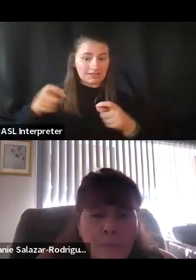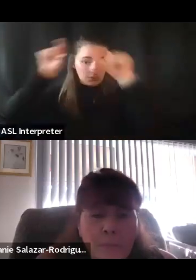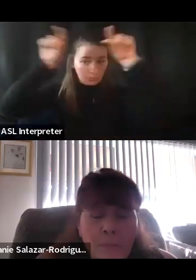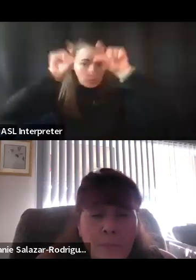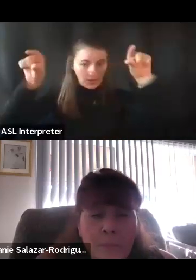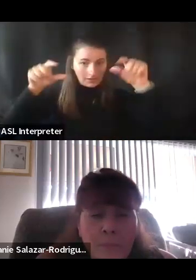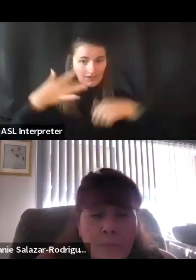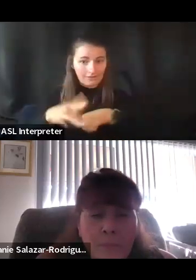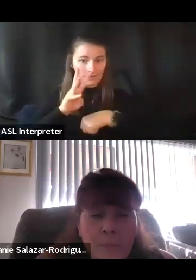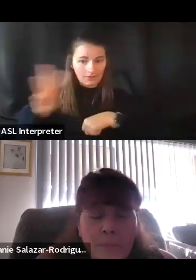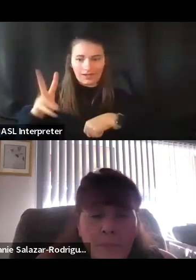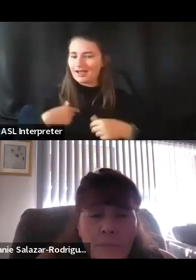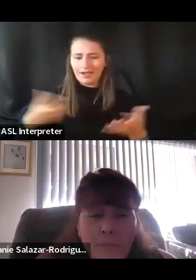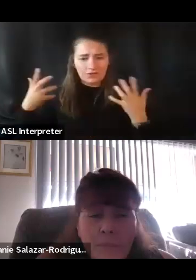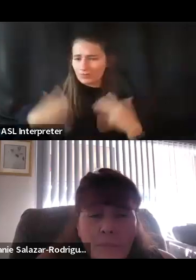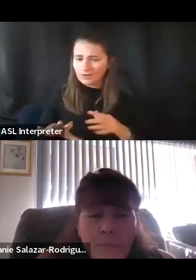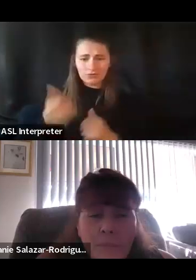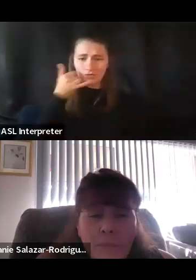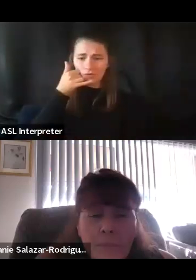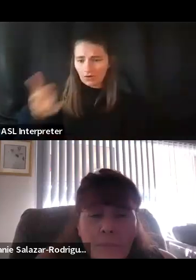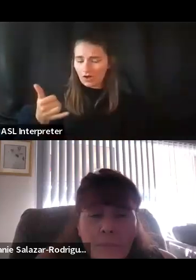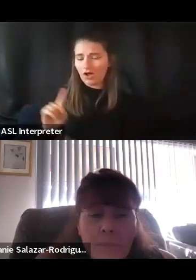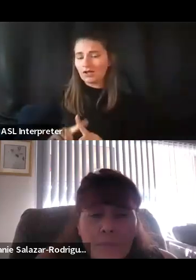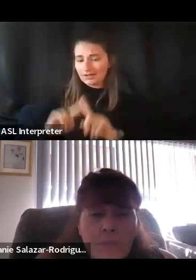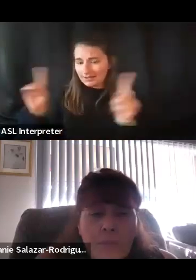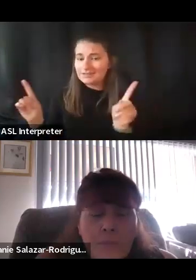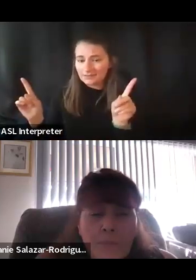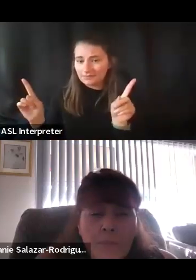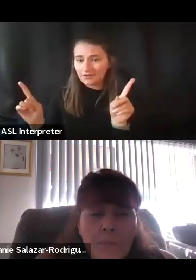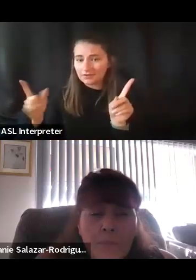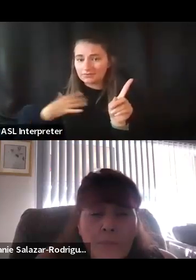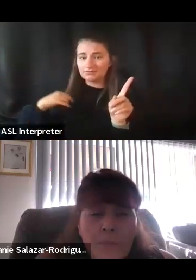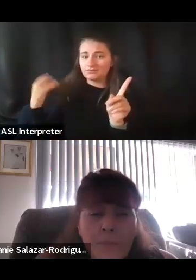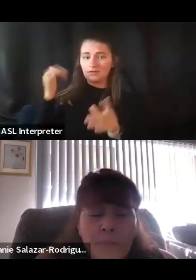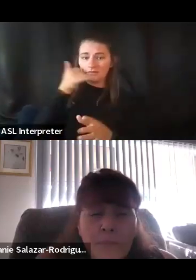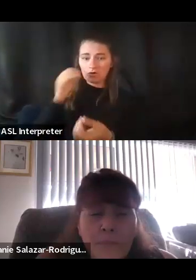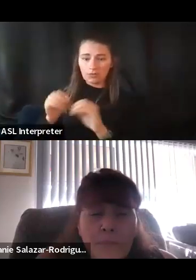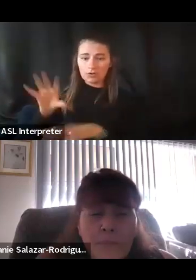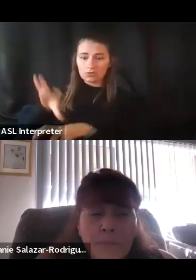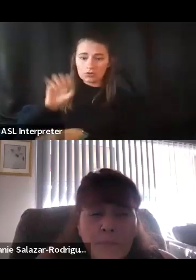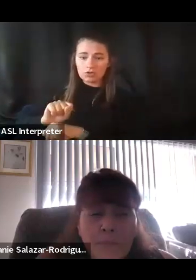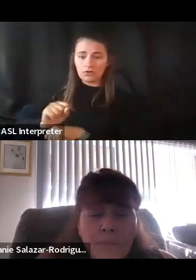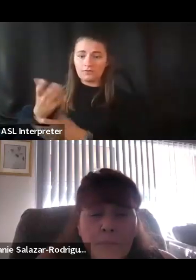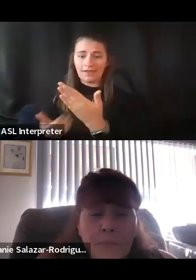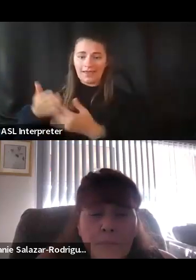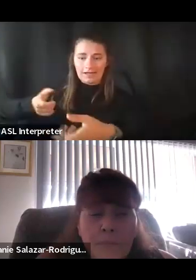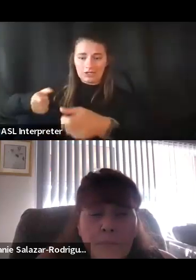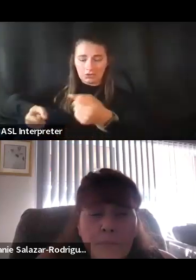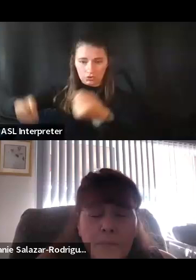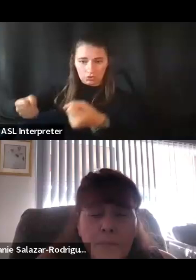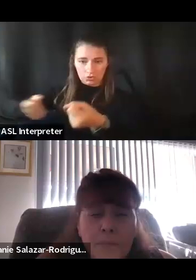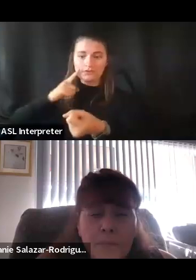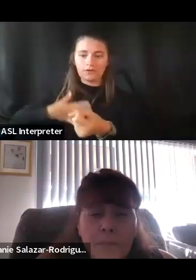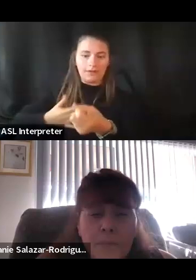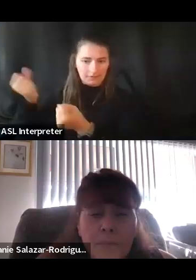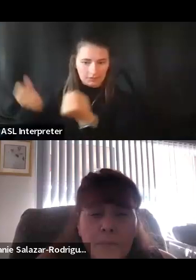have to call a stupid separate but not equal number to reserve my hand controls on my vehicle. So mandated that they have to make them available on their websites.